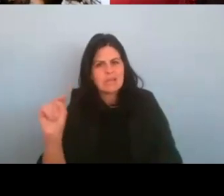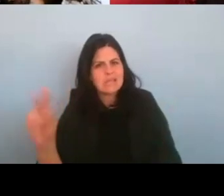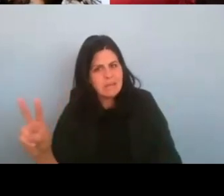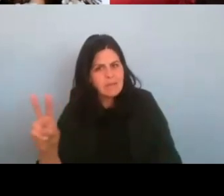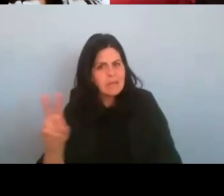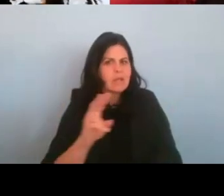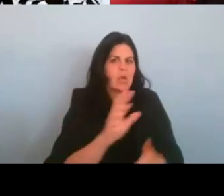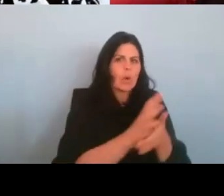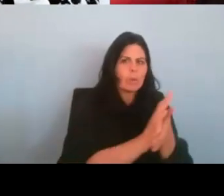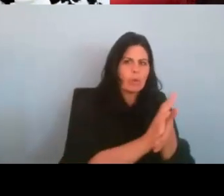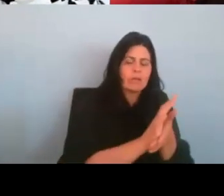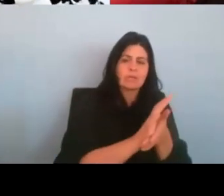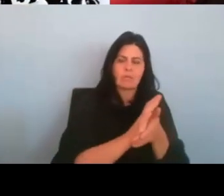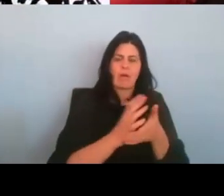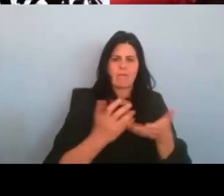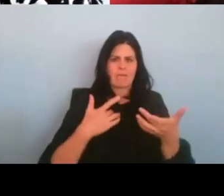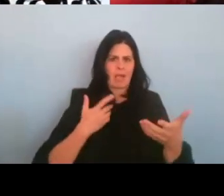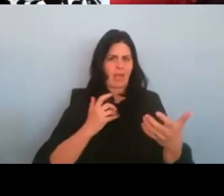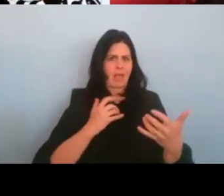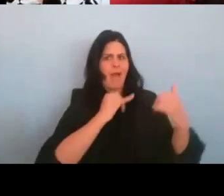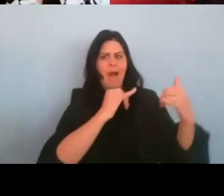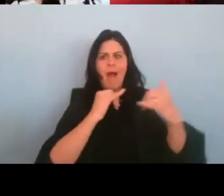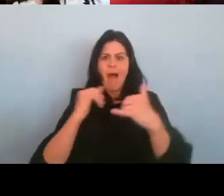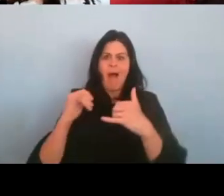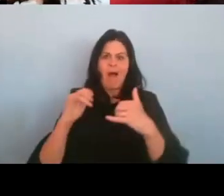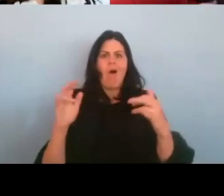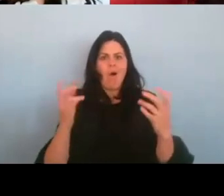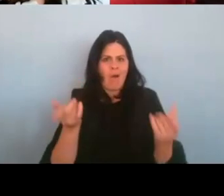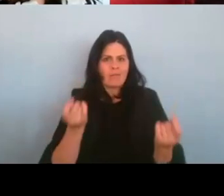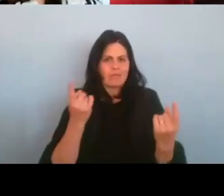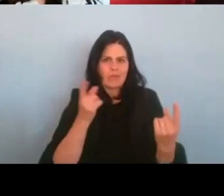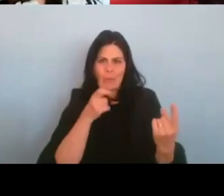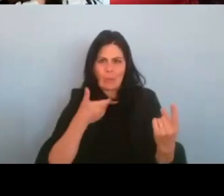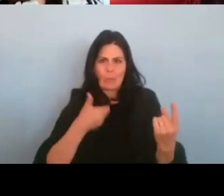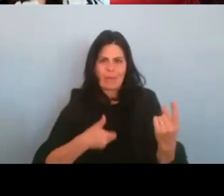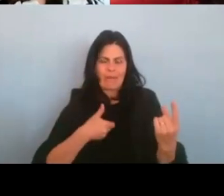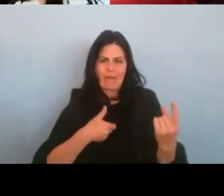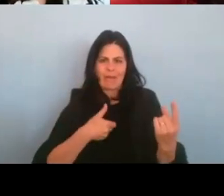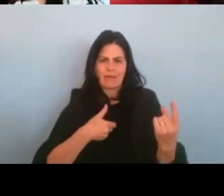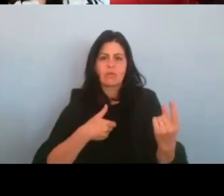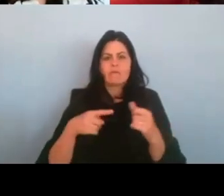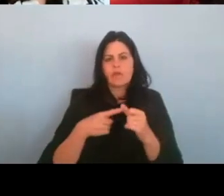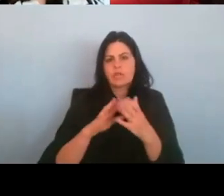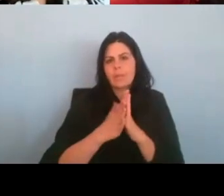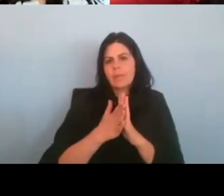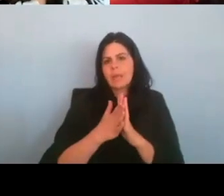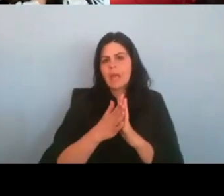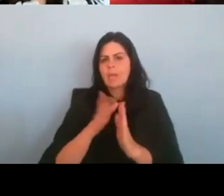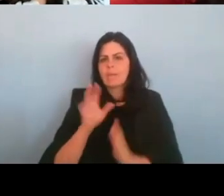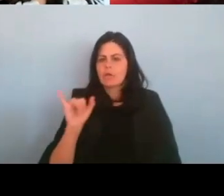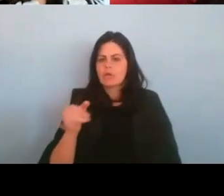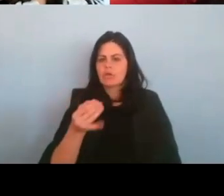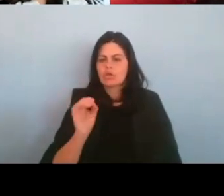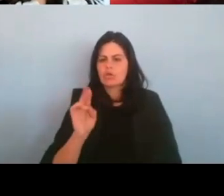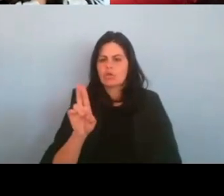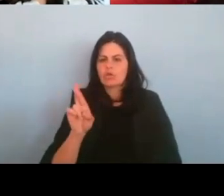feel seen and not alone. And so I became a journalist first and through my work as a journalist and now a filmmaker, I think what I'm